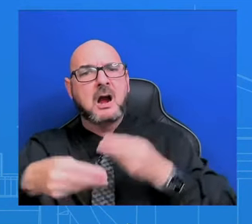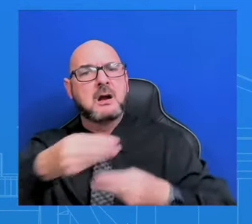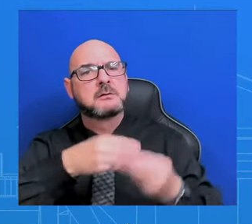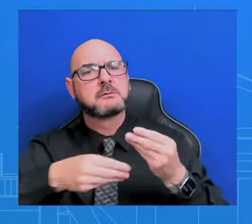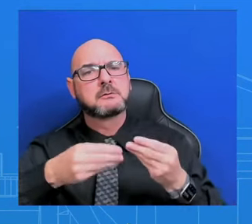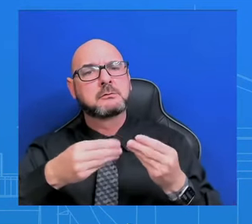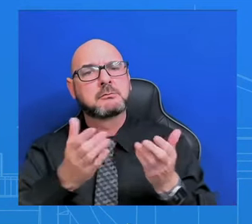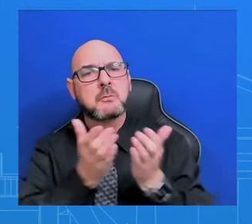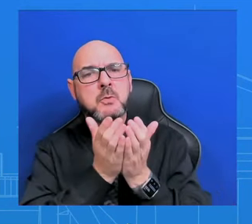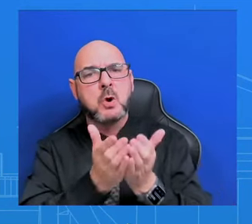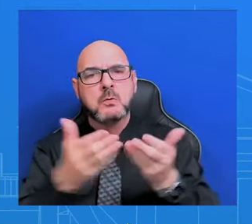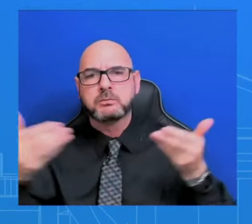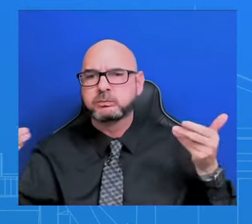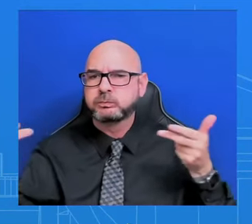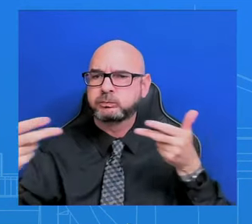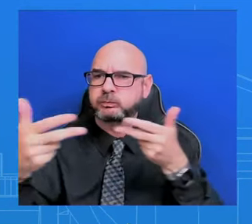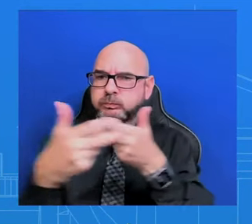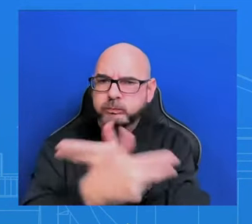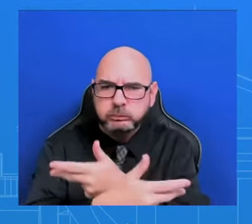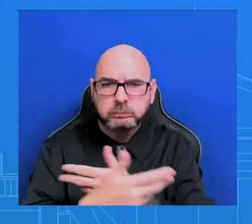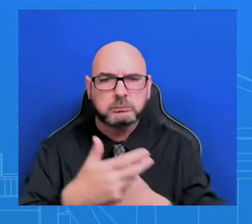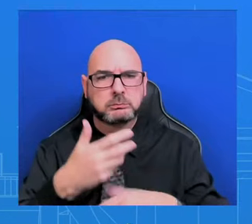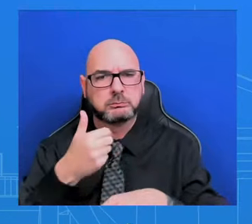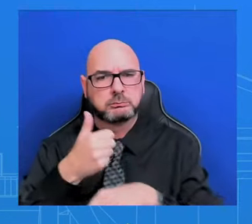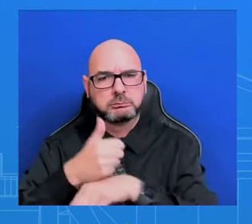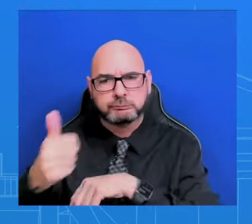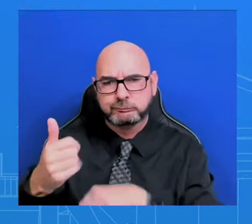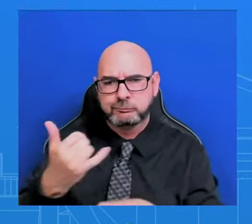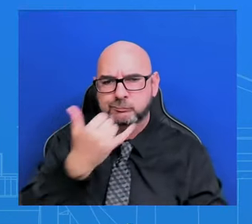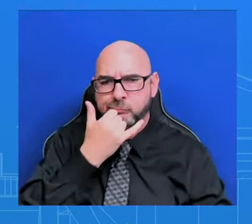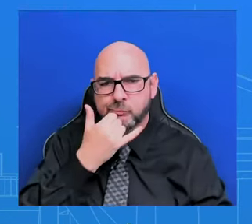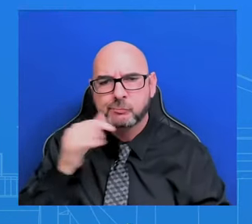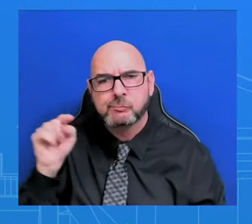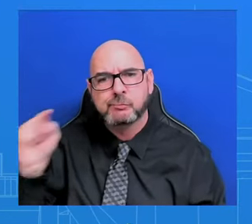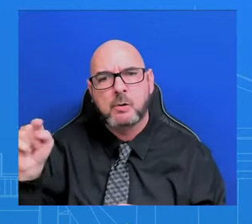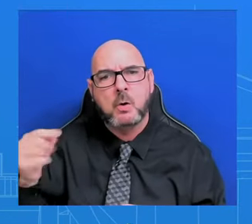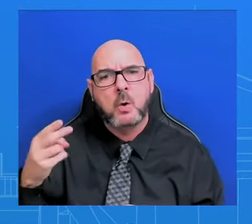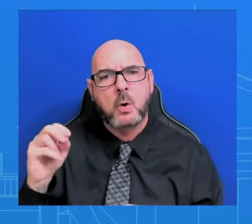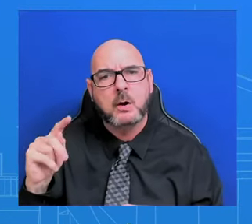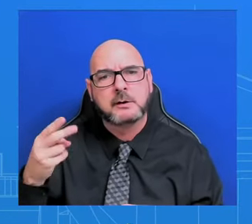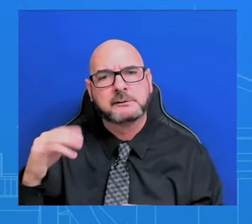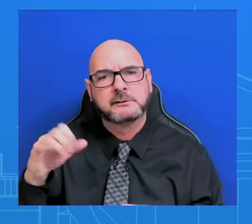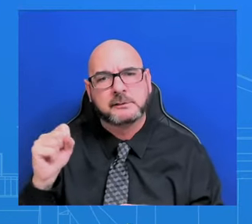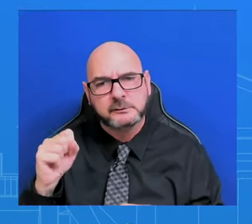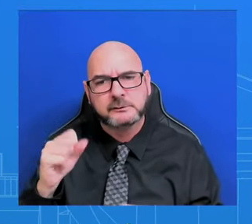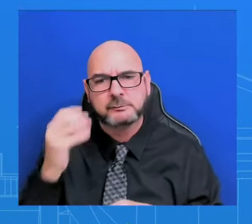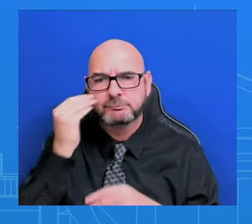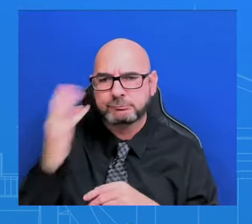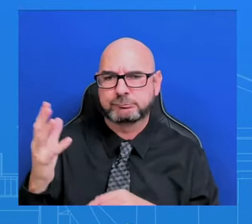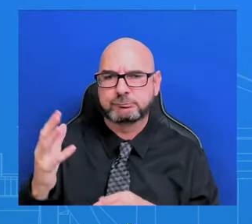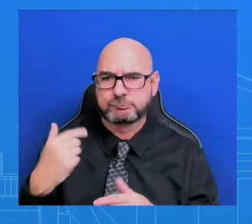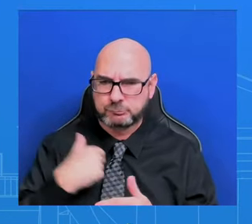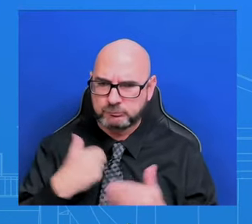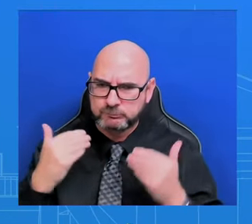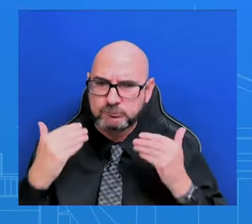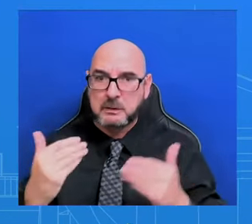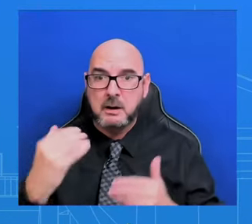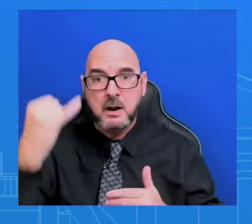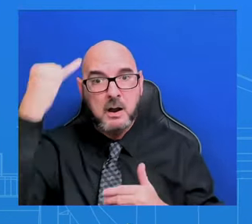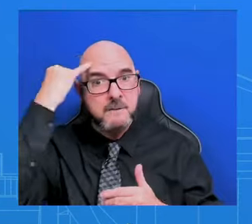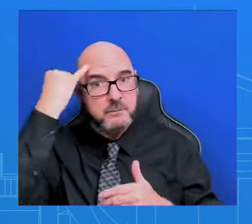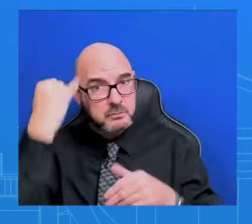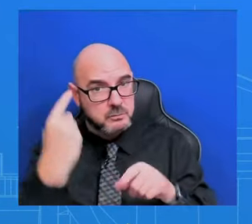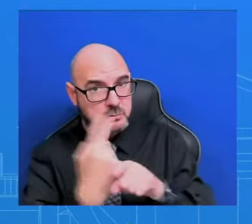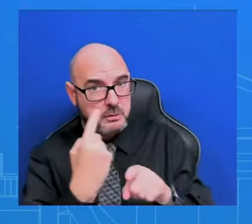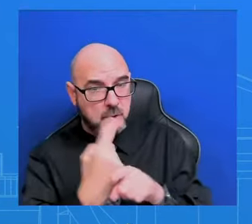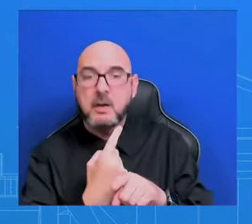President has made clear, we will not hesitate to take further action as appropriate. The the strikes